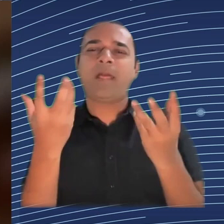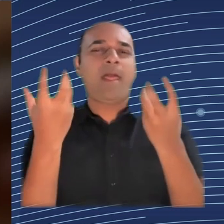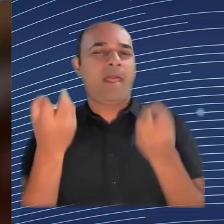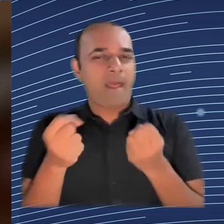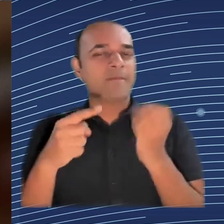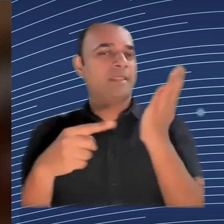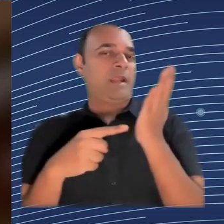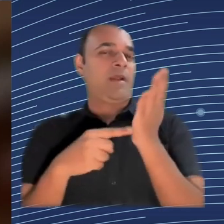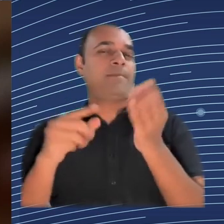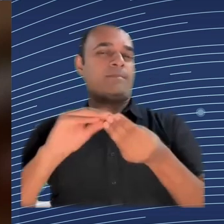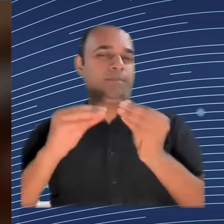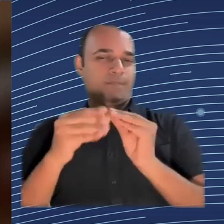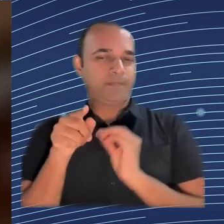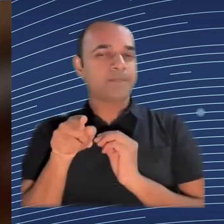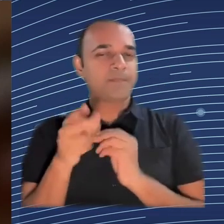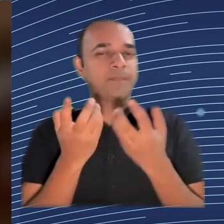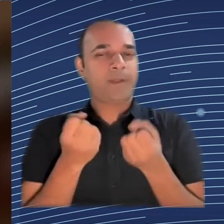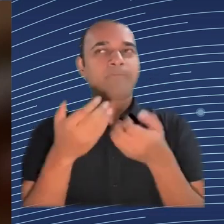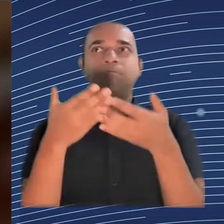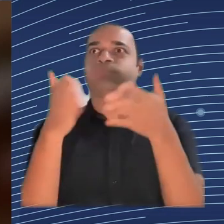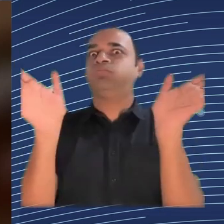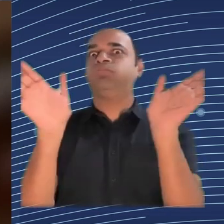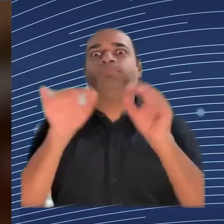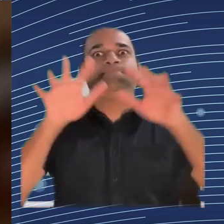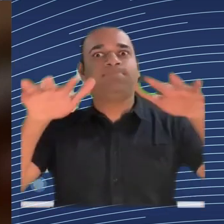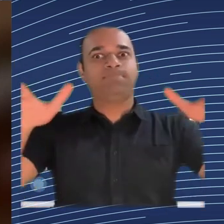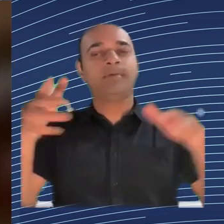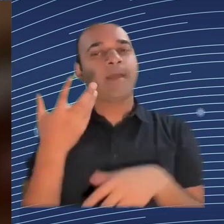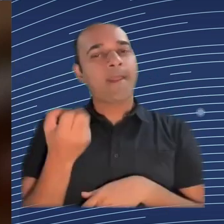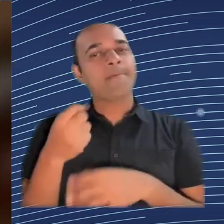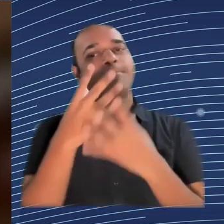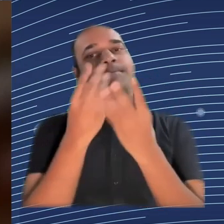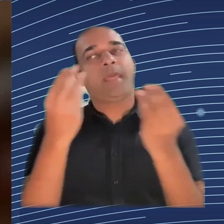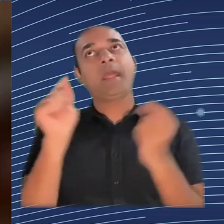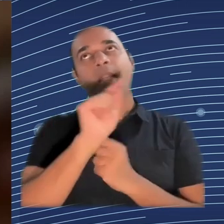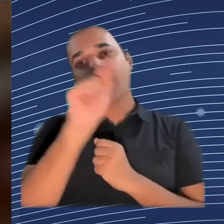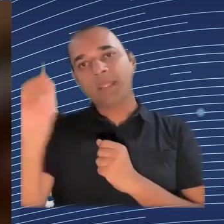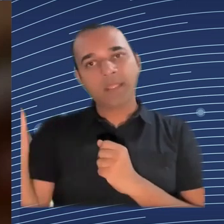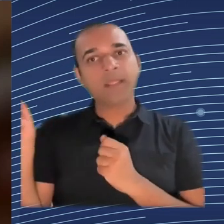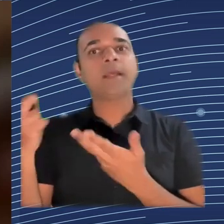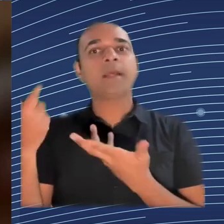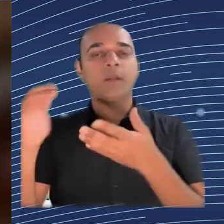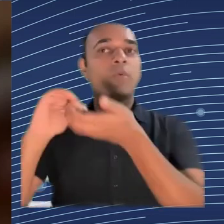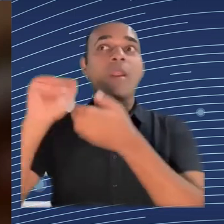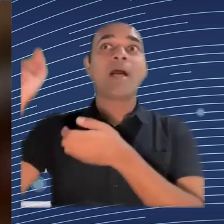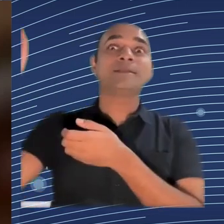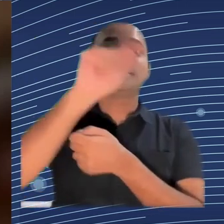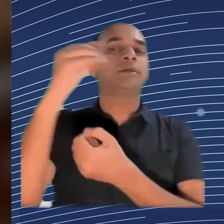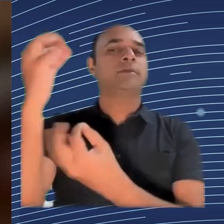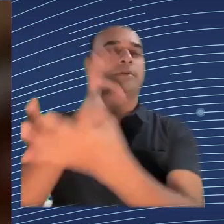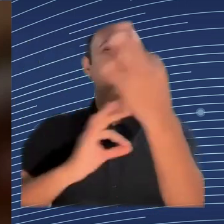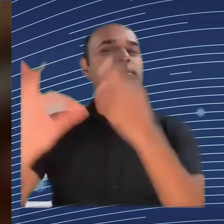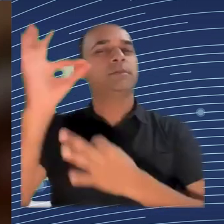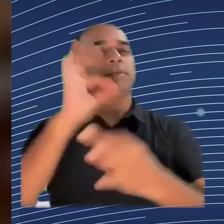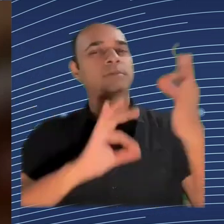about automation in the workplace. So just to give you an example about the problem definition phase, because often it's